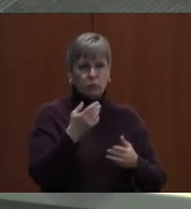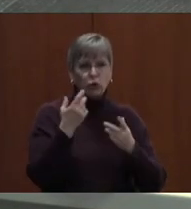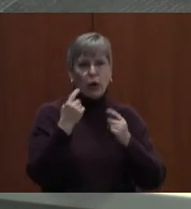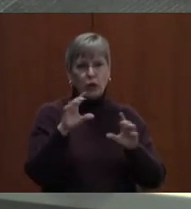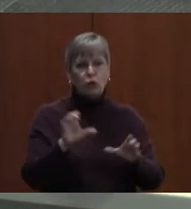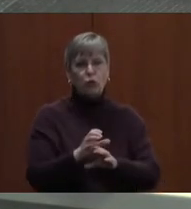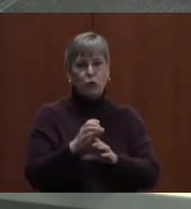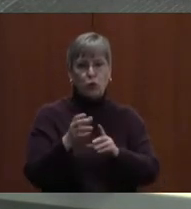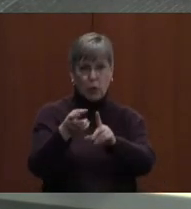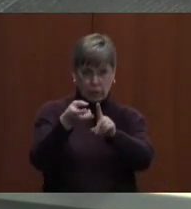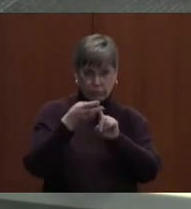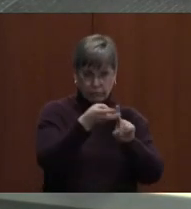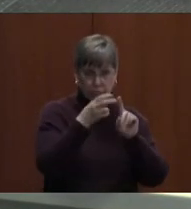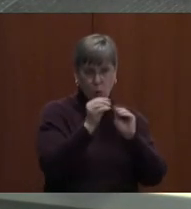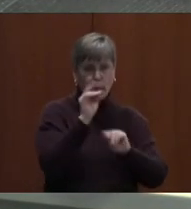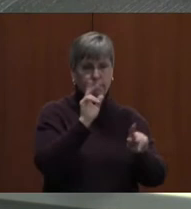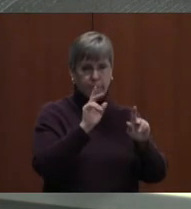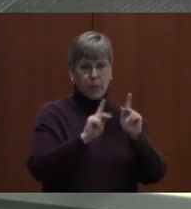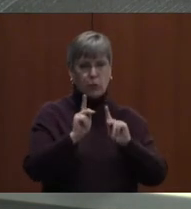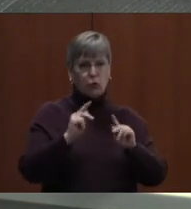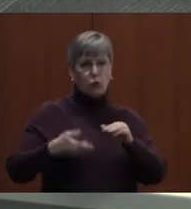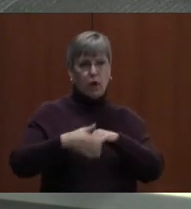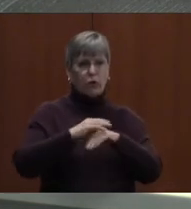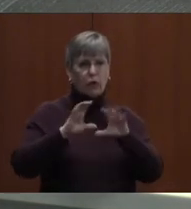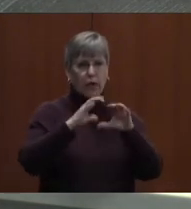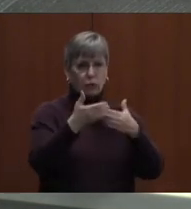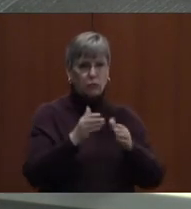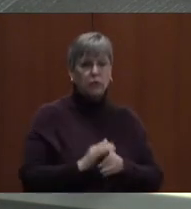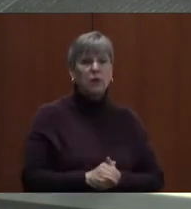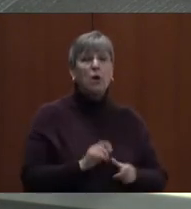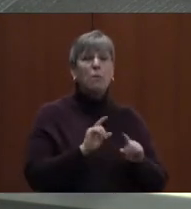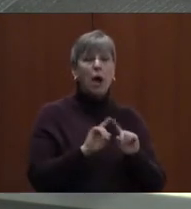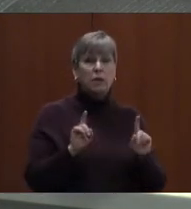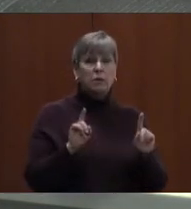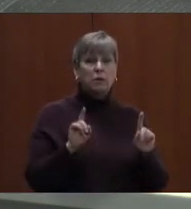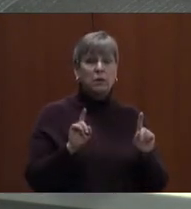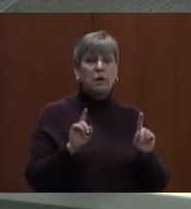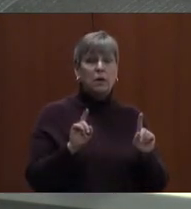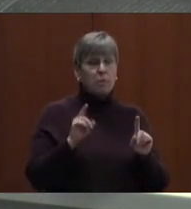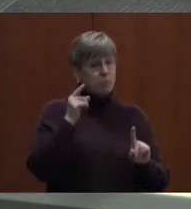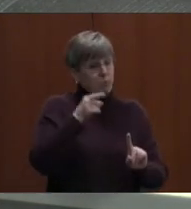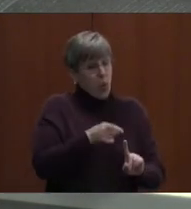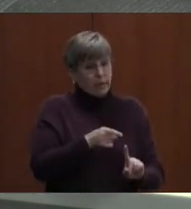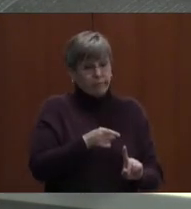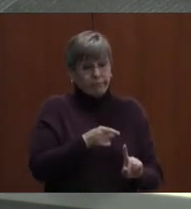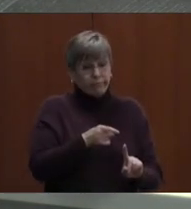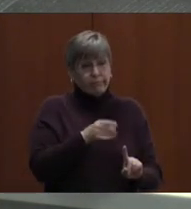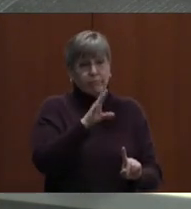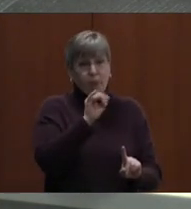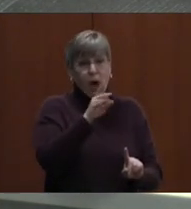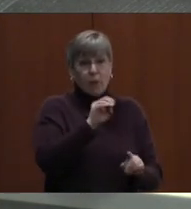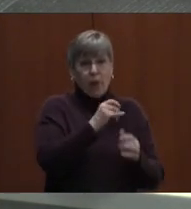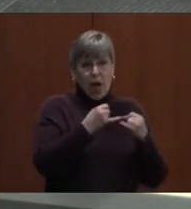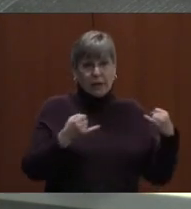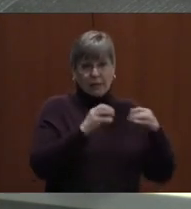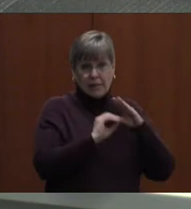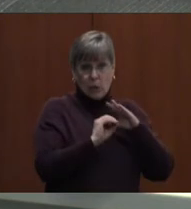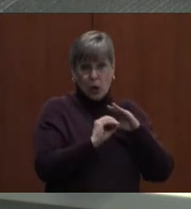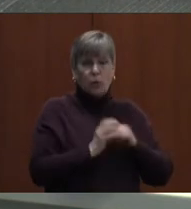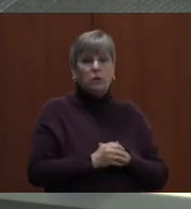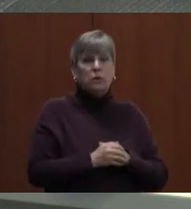people to cover our classrooms. The bottom line is zero, and since these